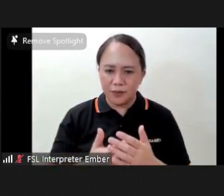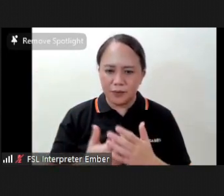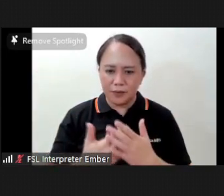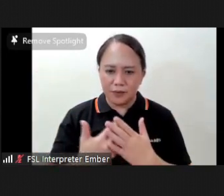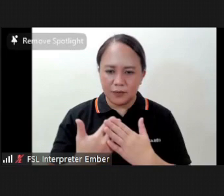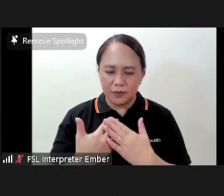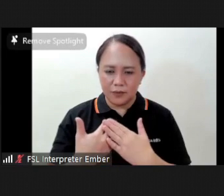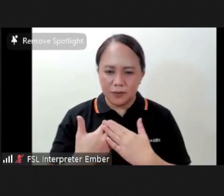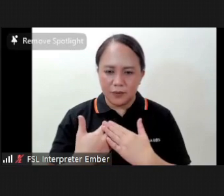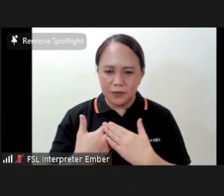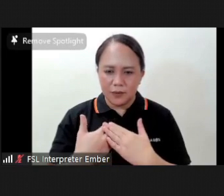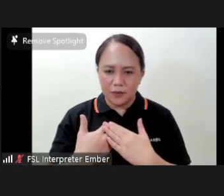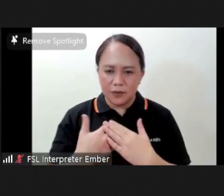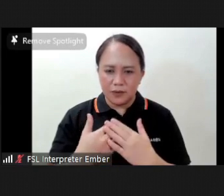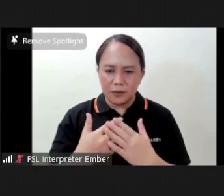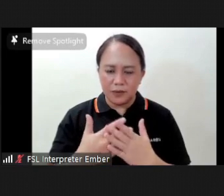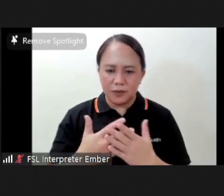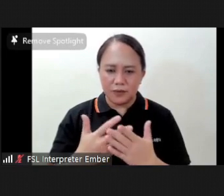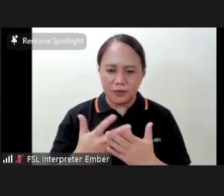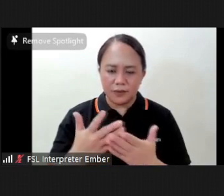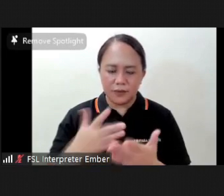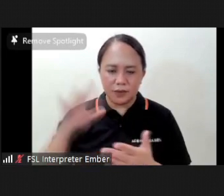just thanking the light